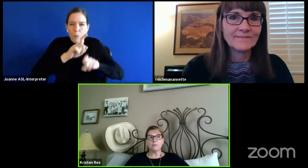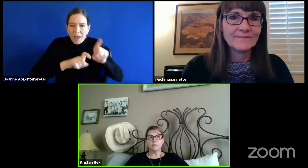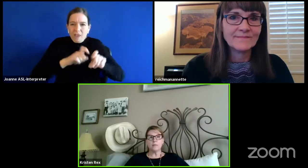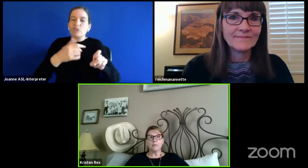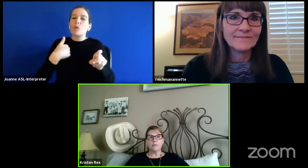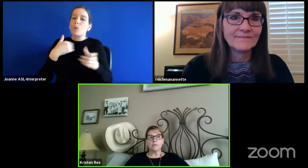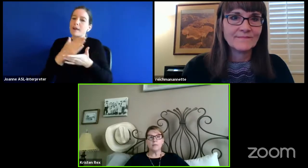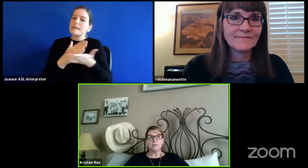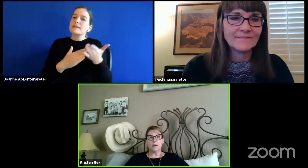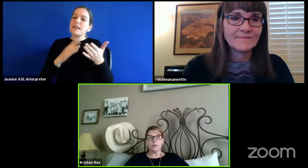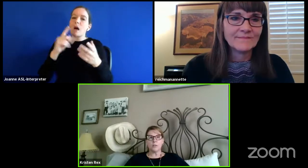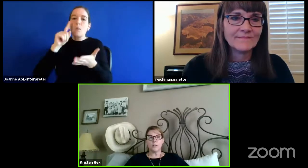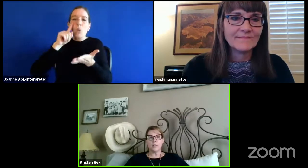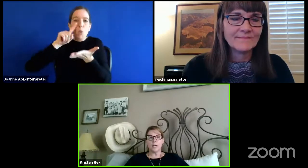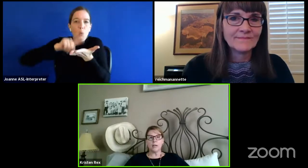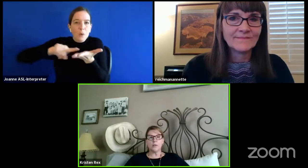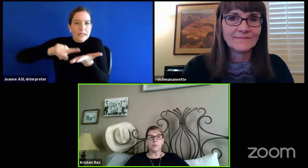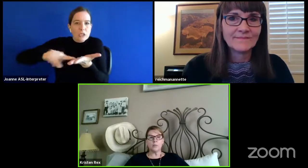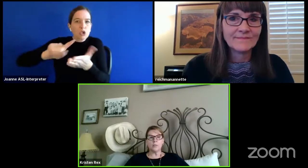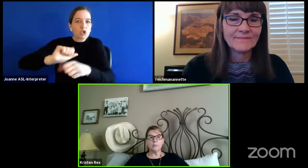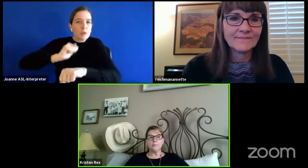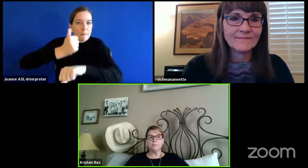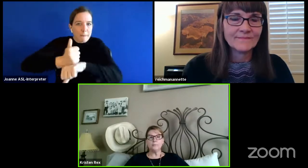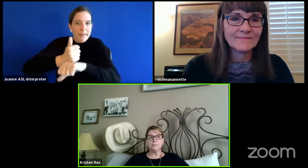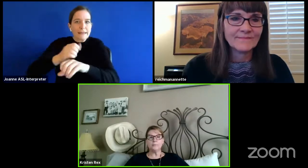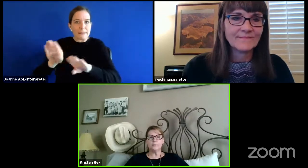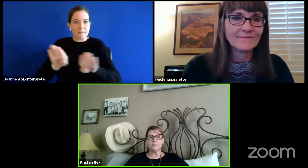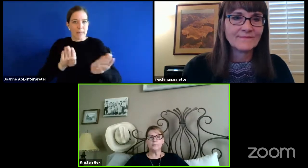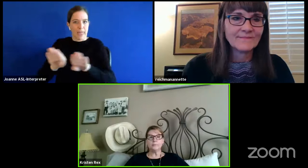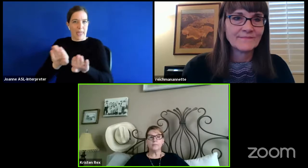that are used to hire a principal.